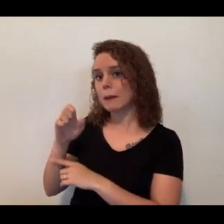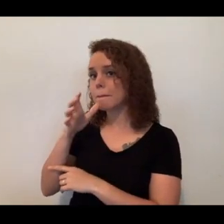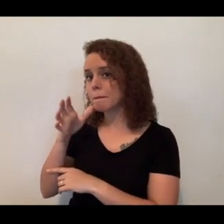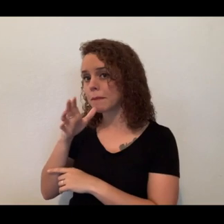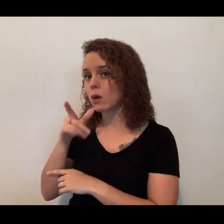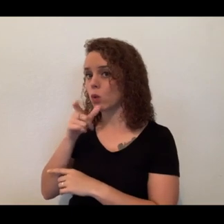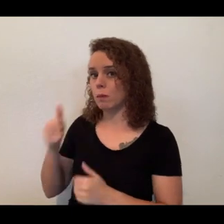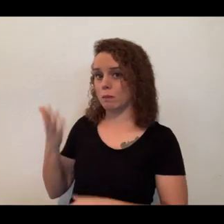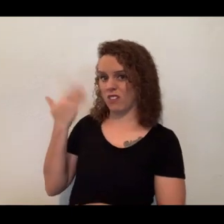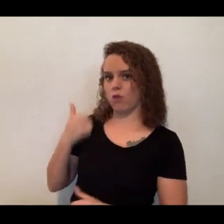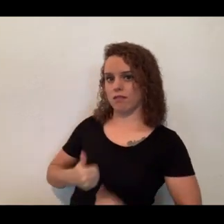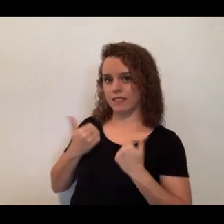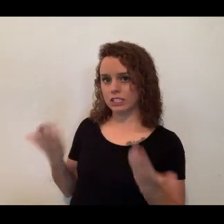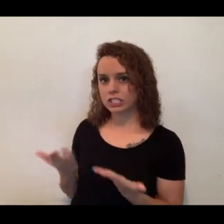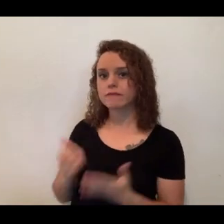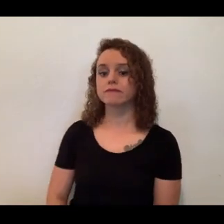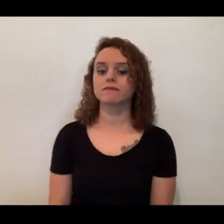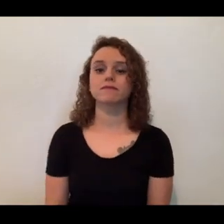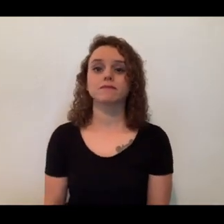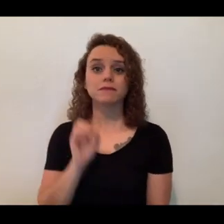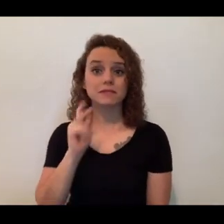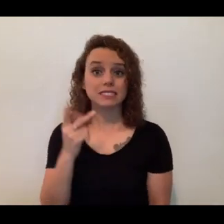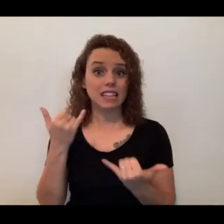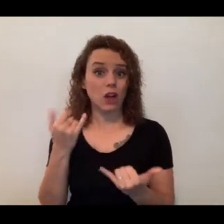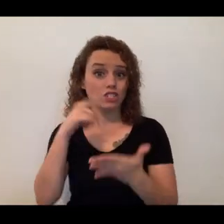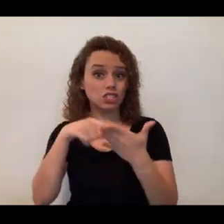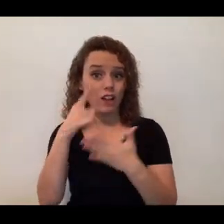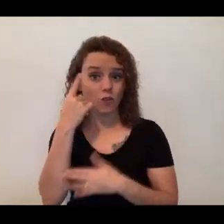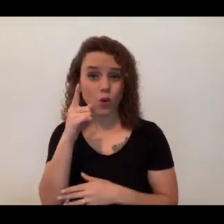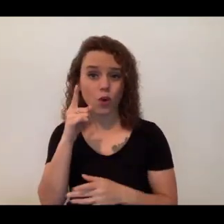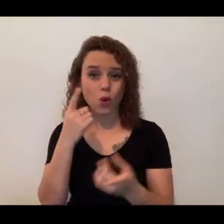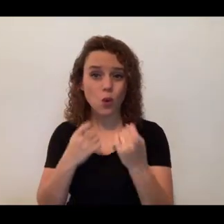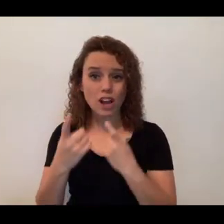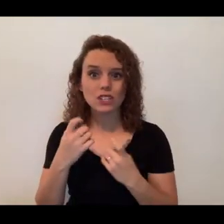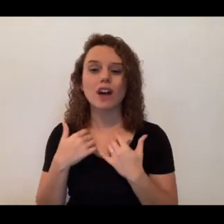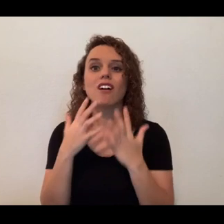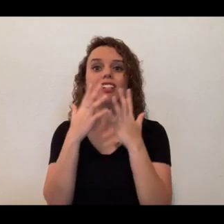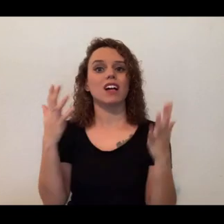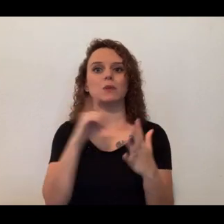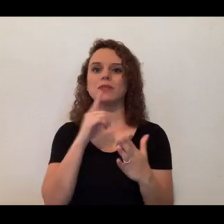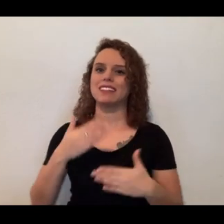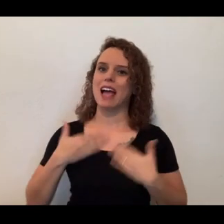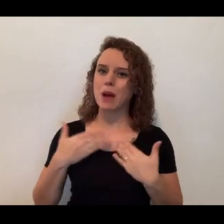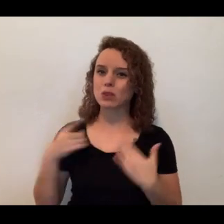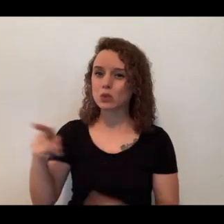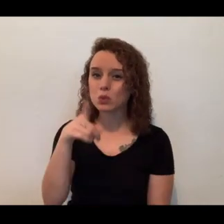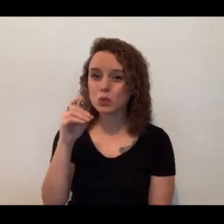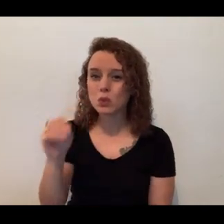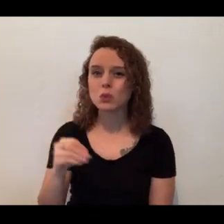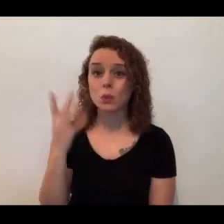All right, well, I'm going to see if we have any questions, which we have a ton, and I'm so glad you guys do because CL's awesome.